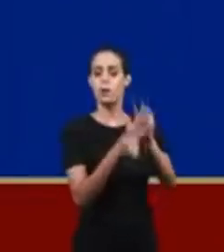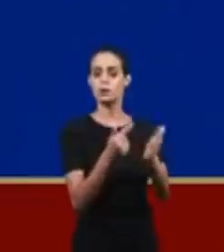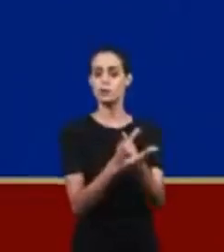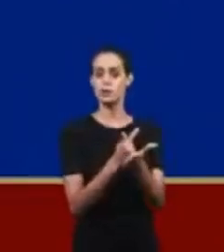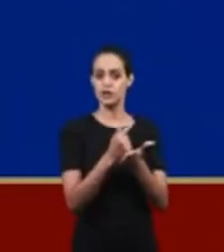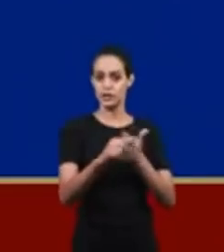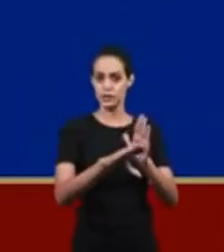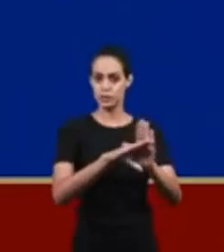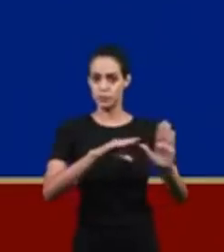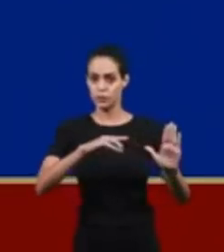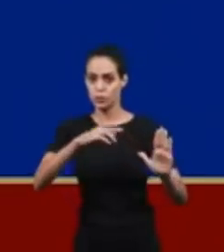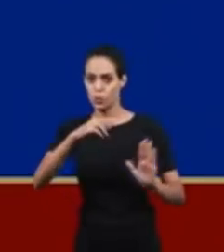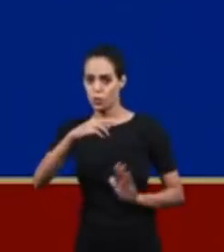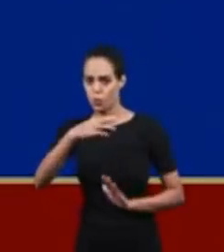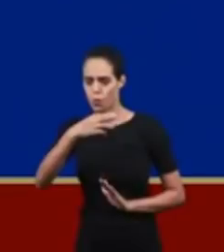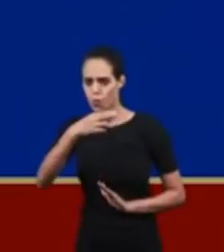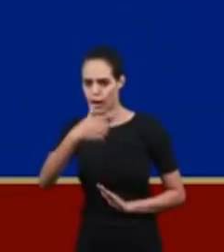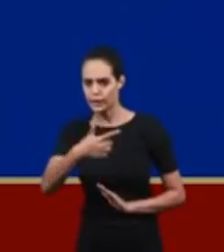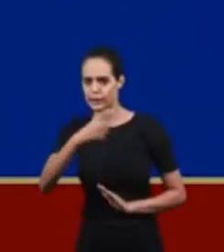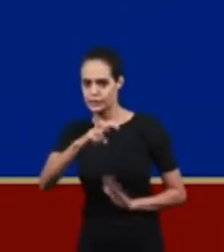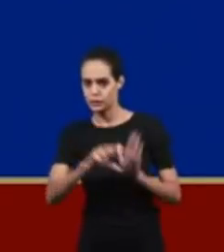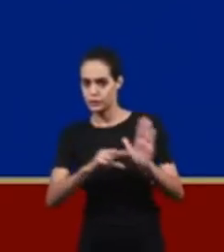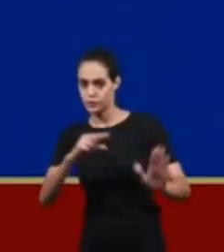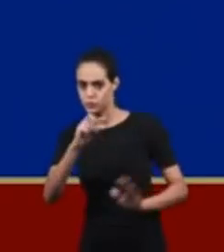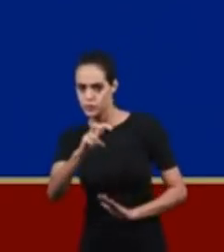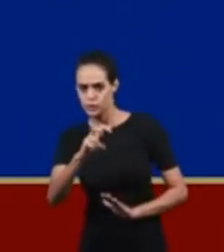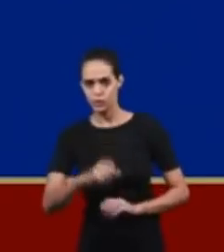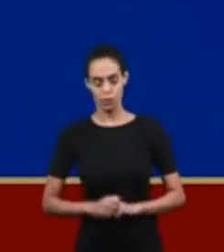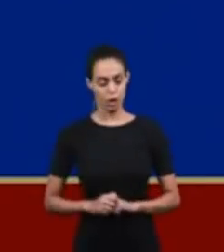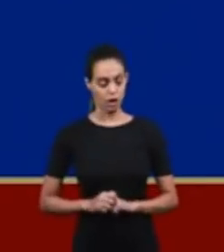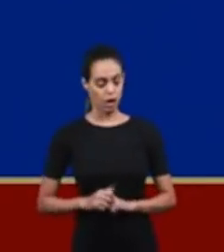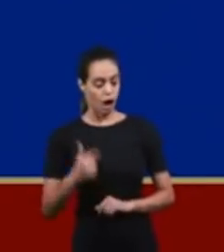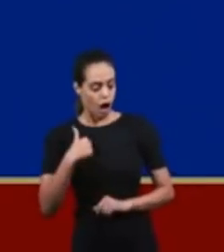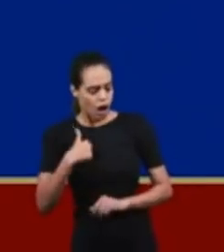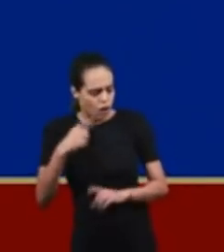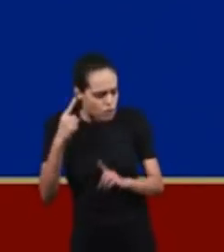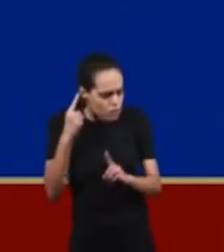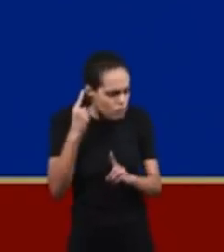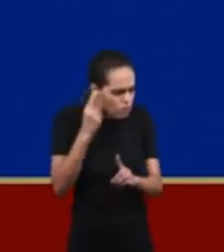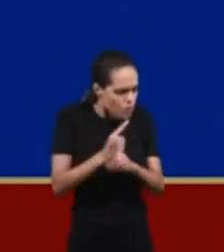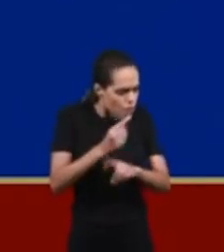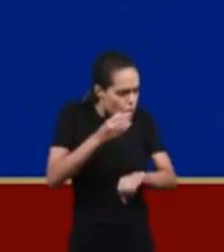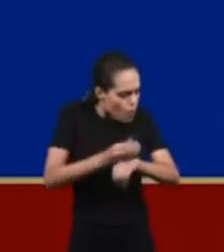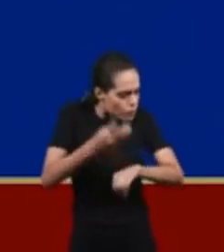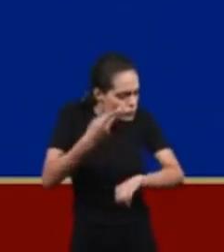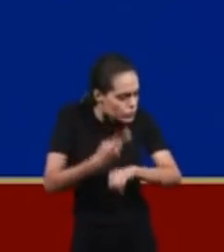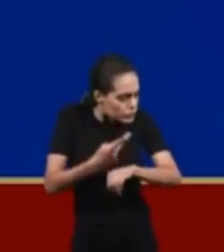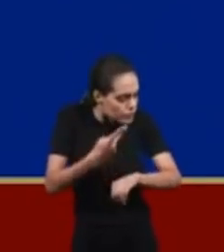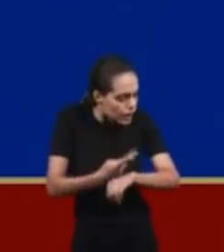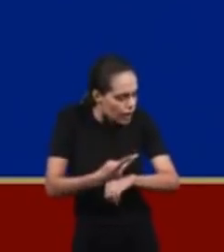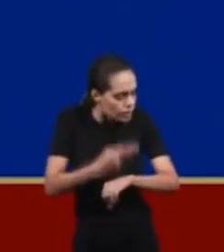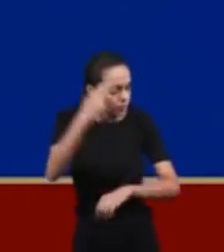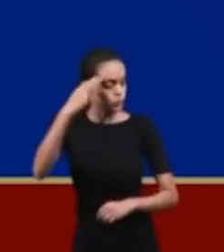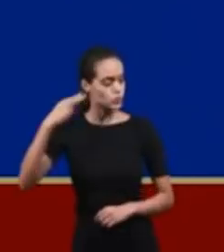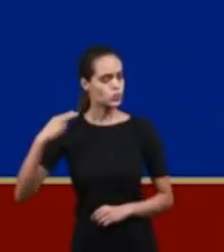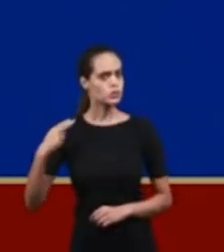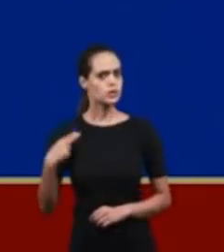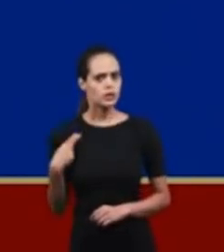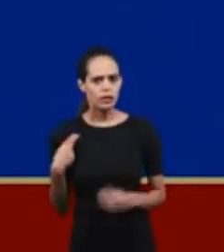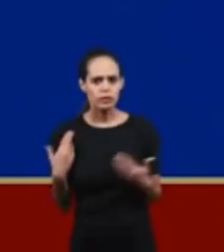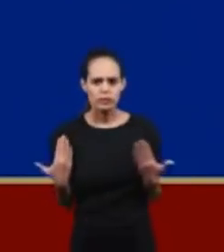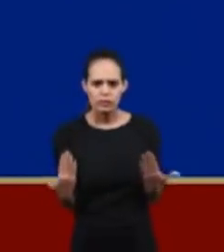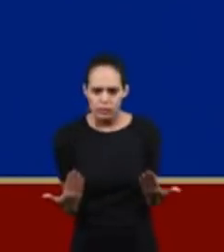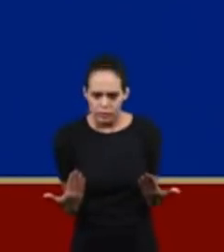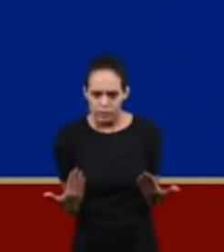Is not this the one from which my Lord drinks the silver cup? Then Joseph's